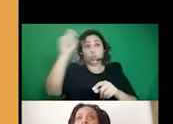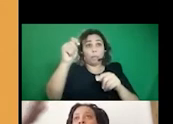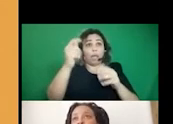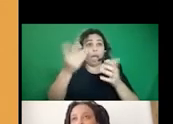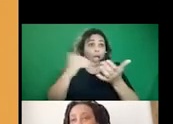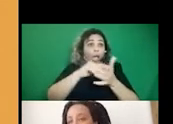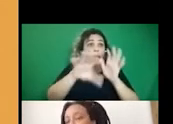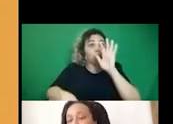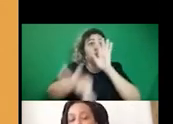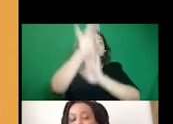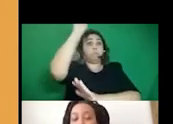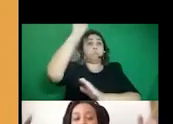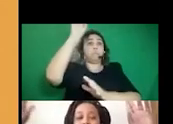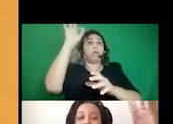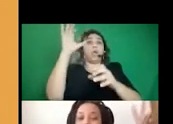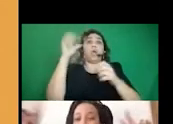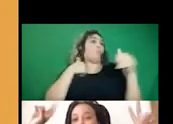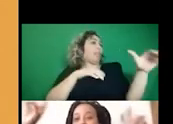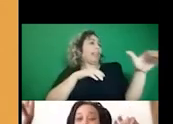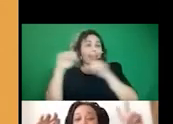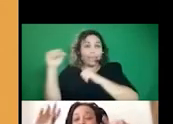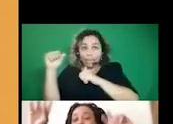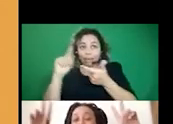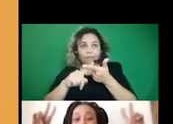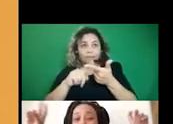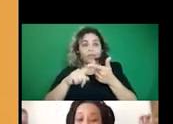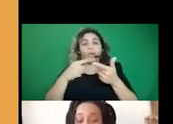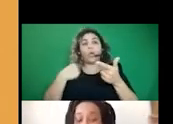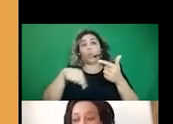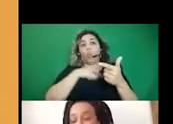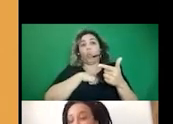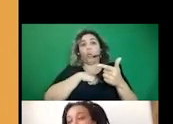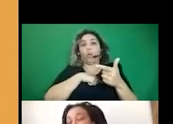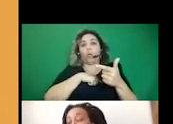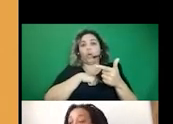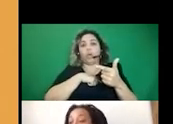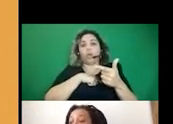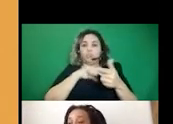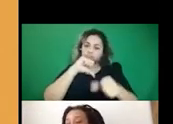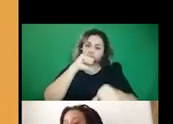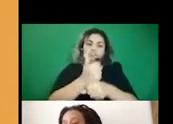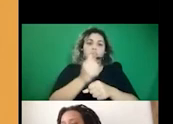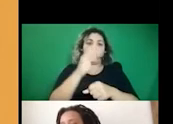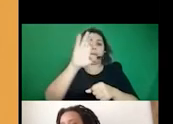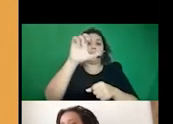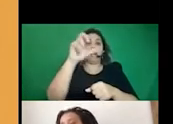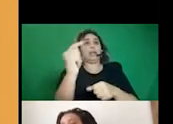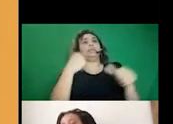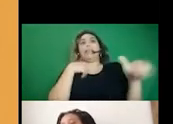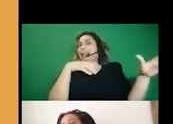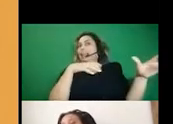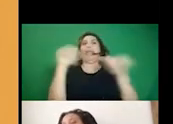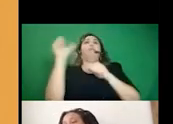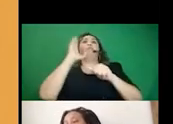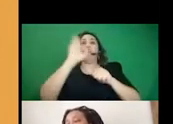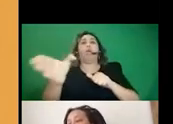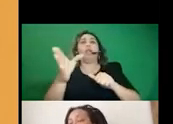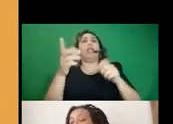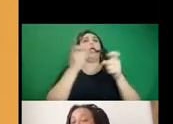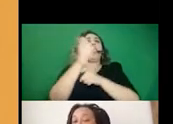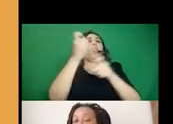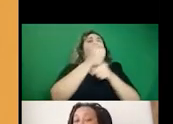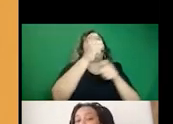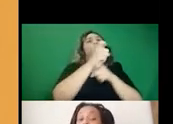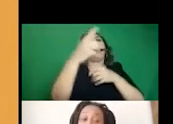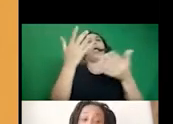we're gonna leave, we're gonna institute like a Blacksit and leave, essentially. Um, and it